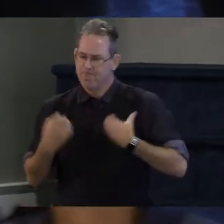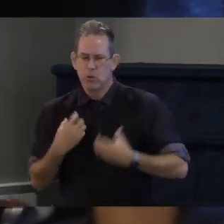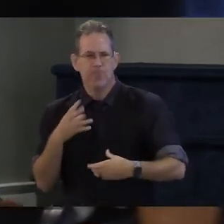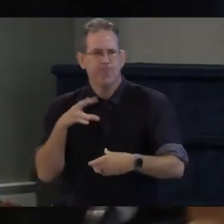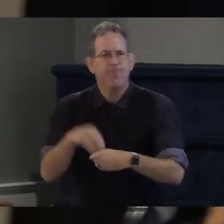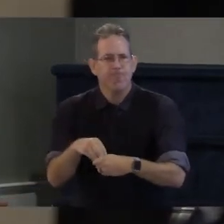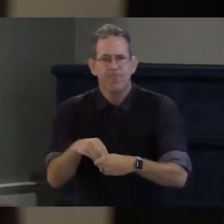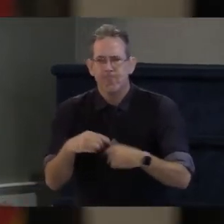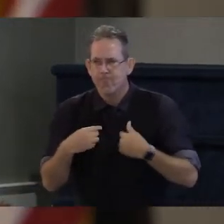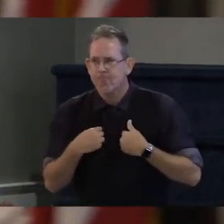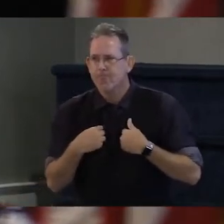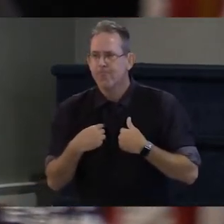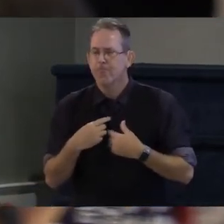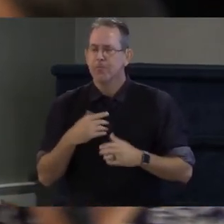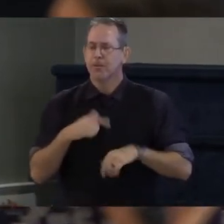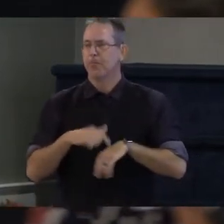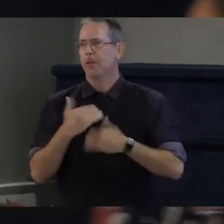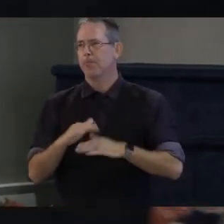Liam Madden.